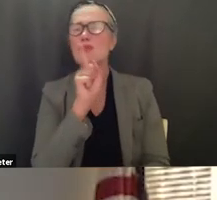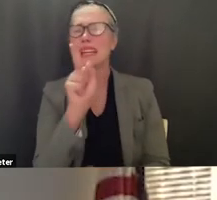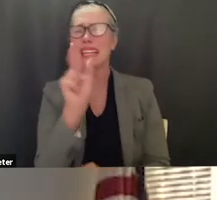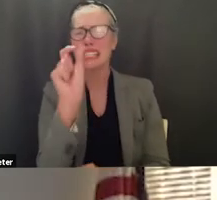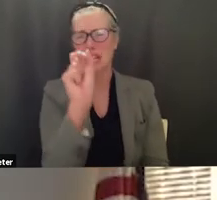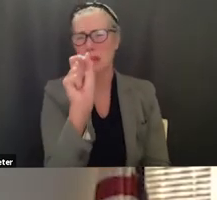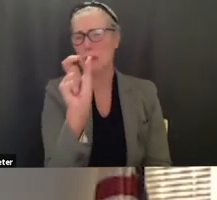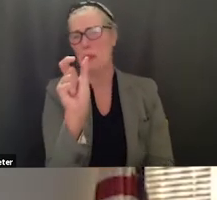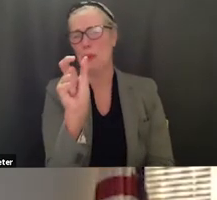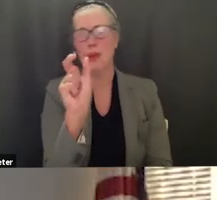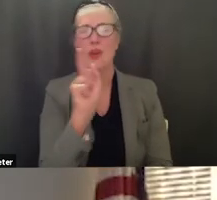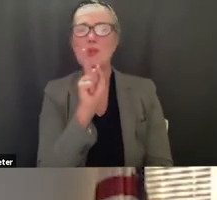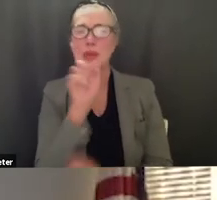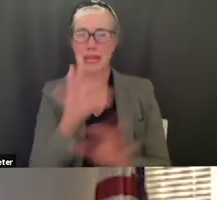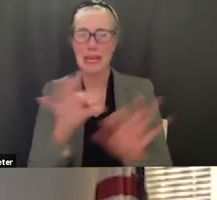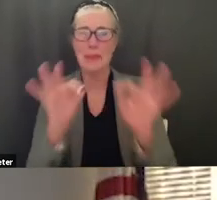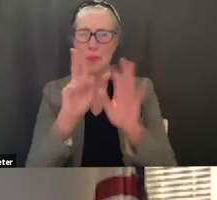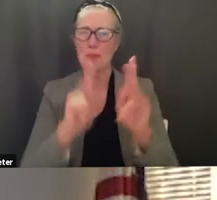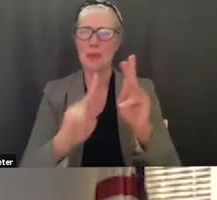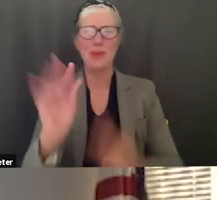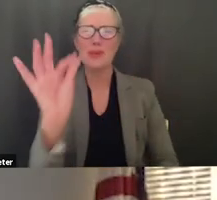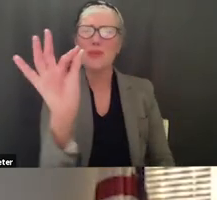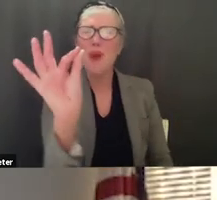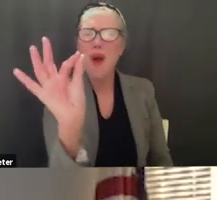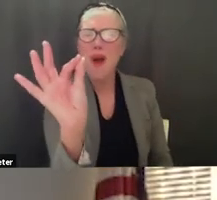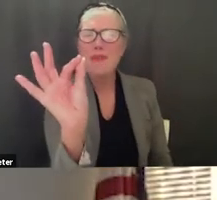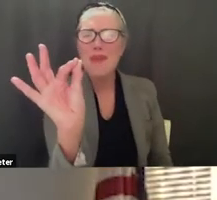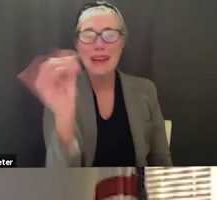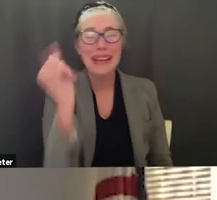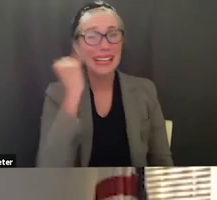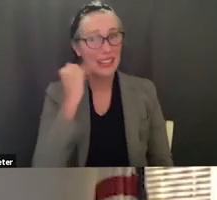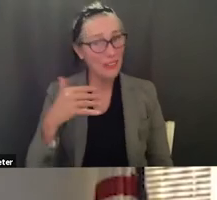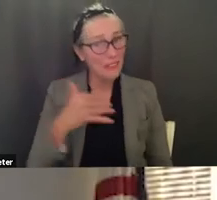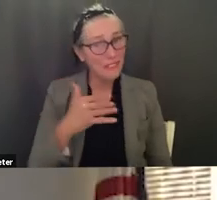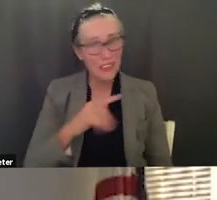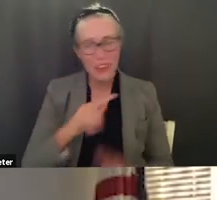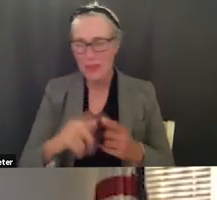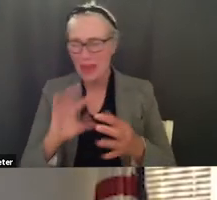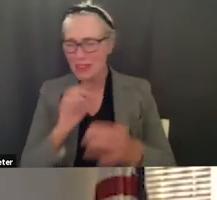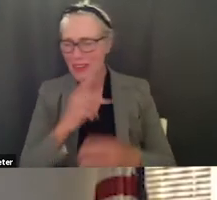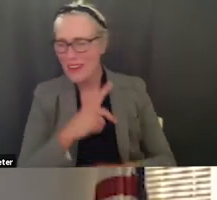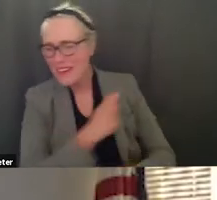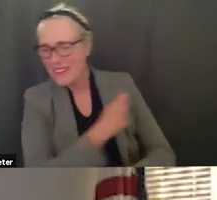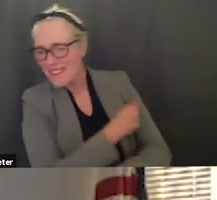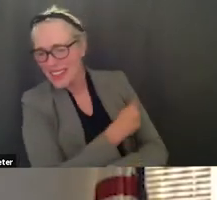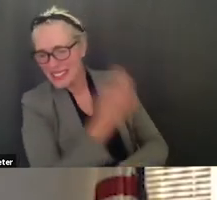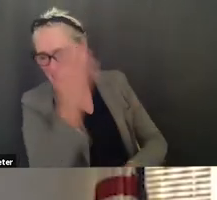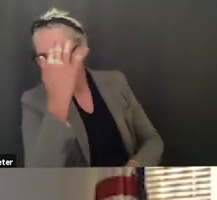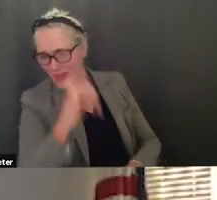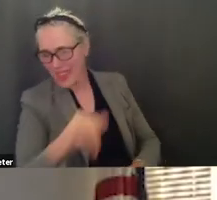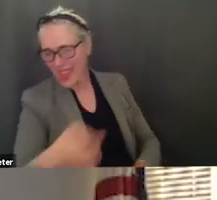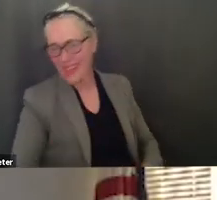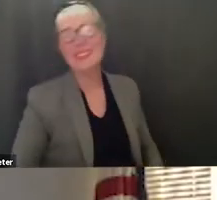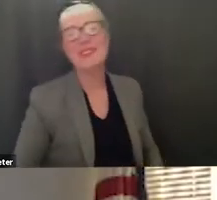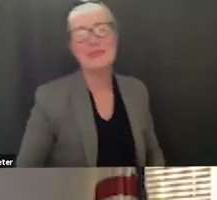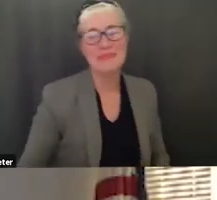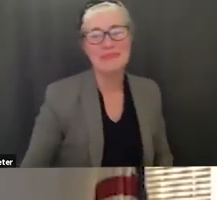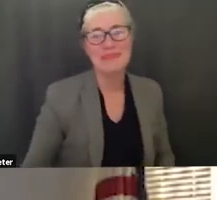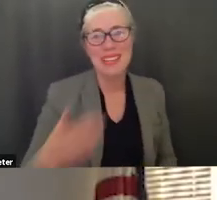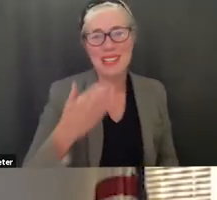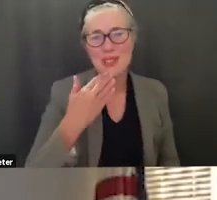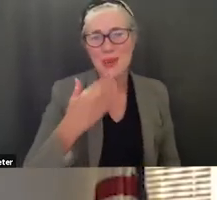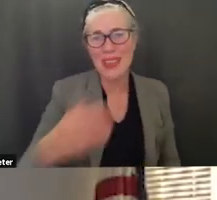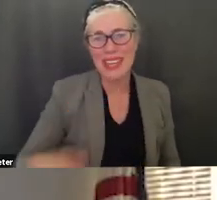that shot and it's important that people especially those who have a little bit of fear about vaccinations know that um so thank you